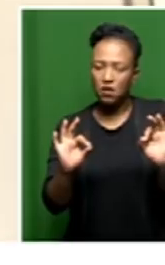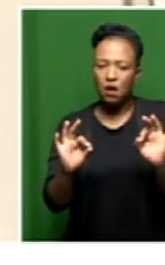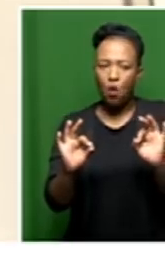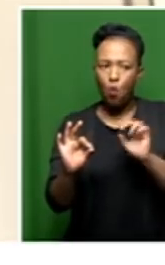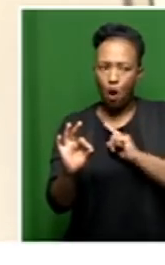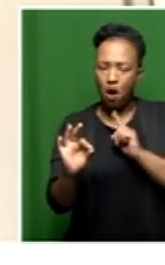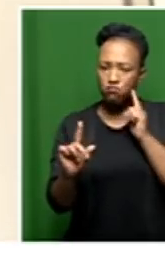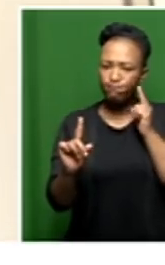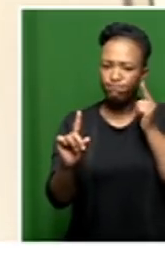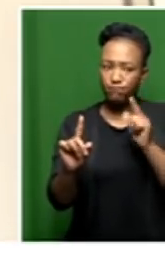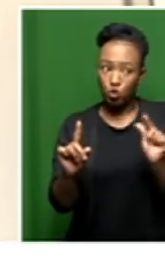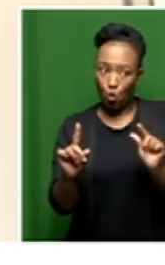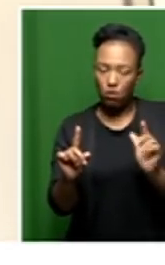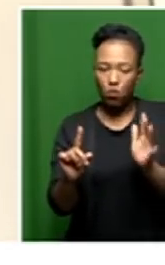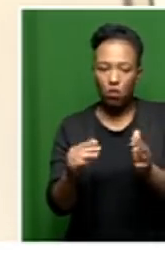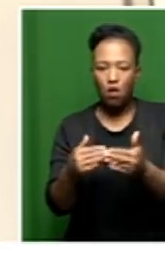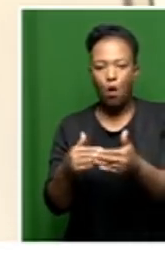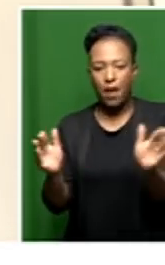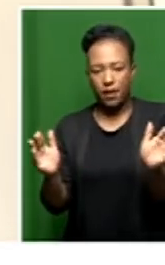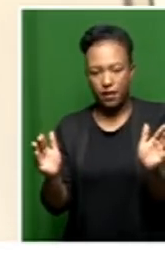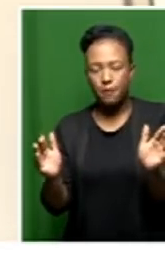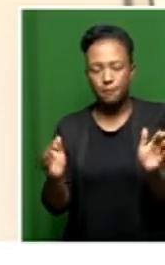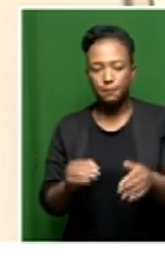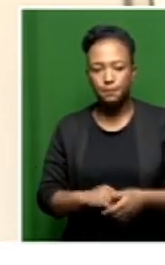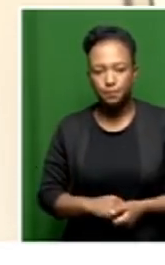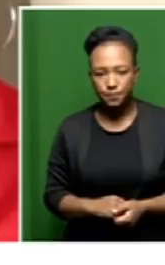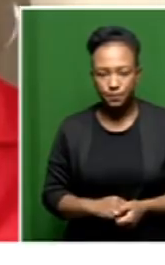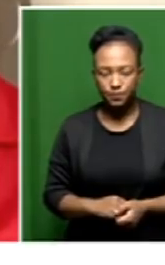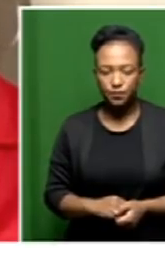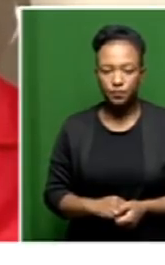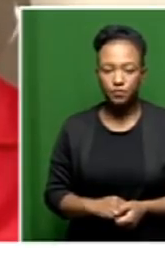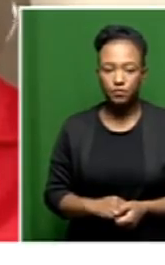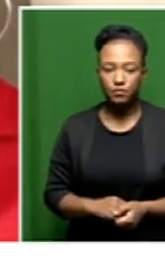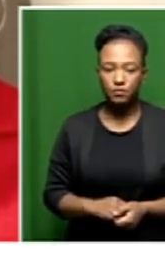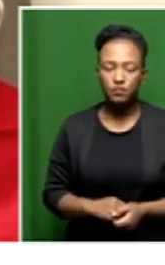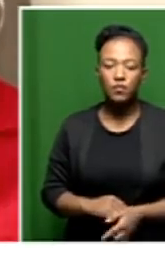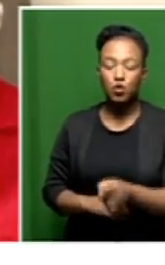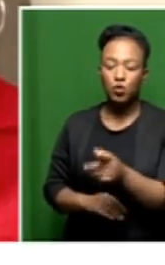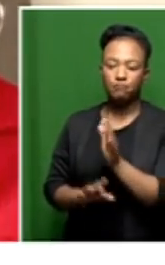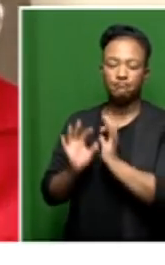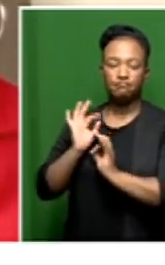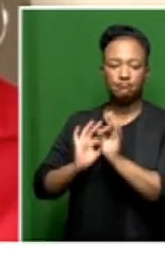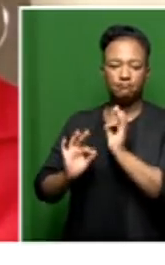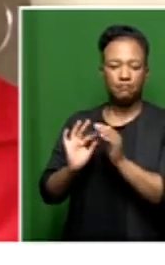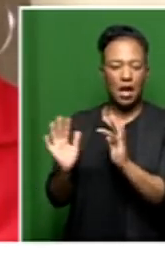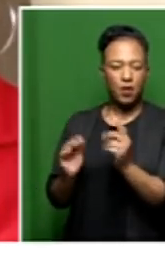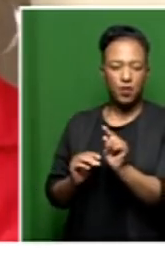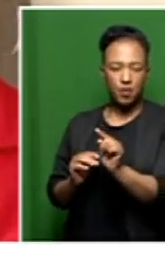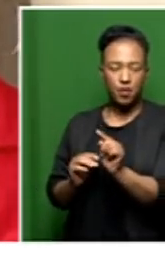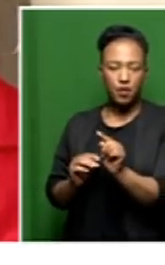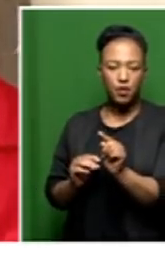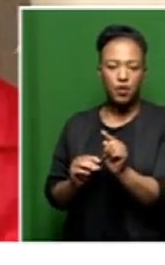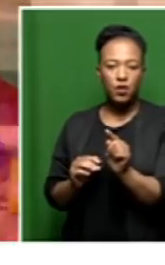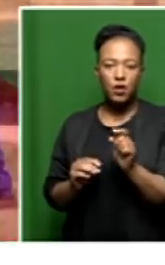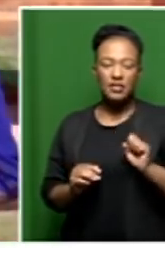an understanding that not so long we will be able to occupy the building. So, how do you then explain the